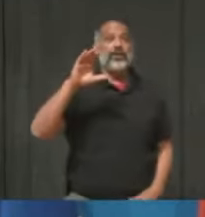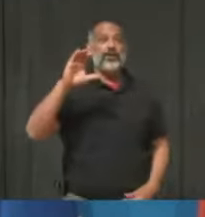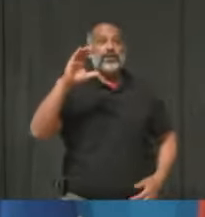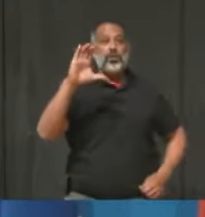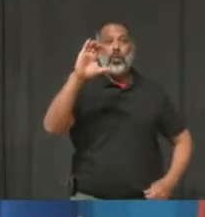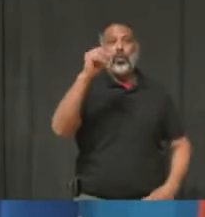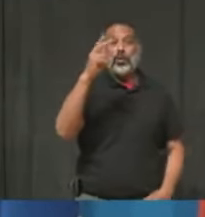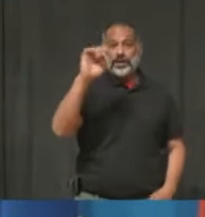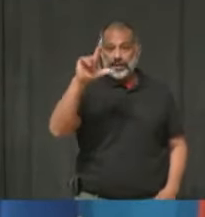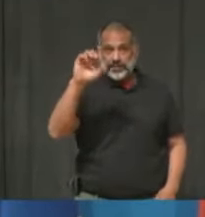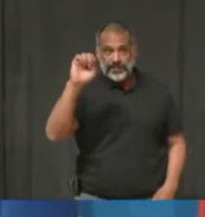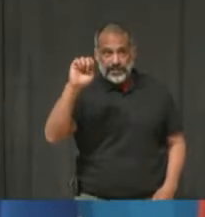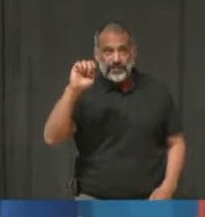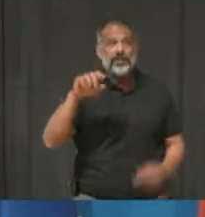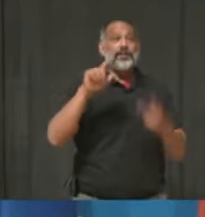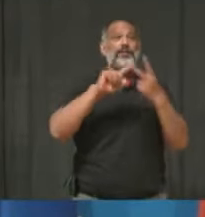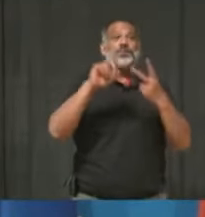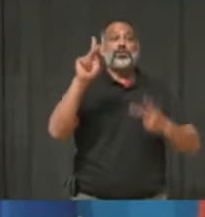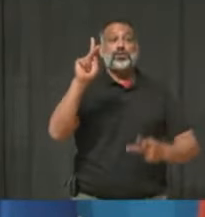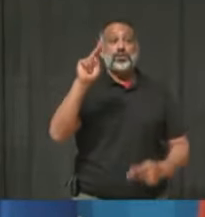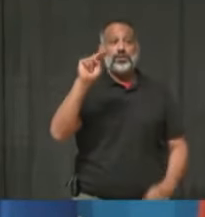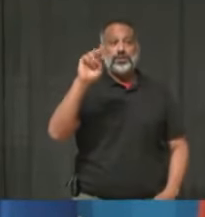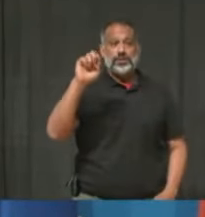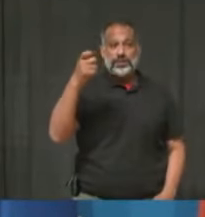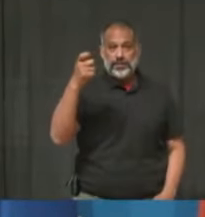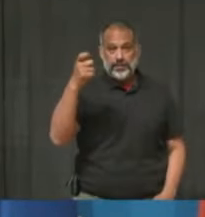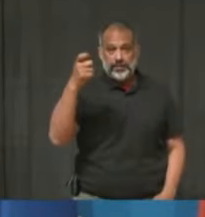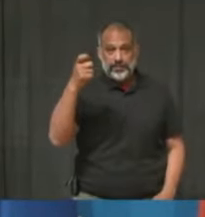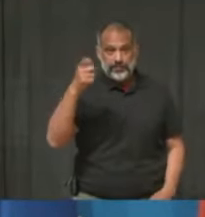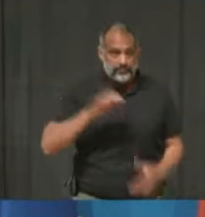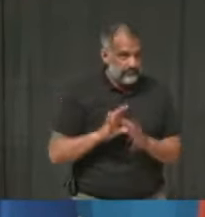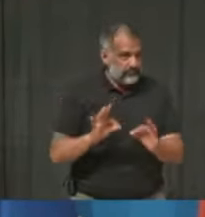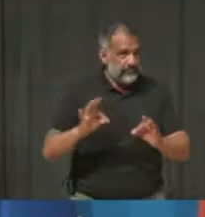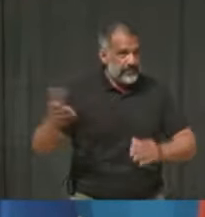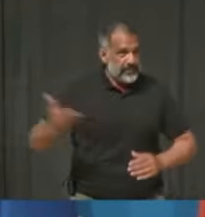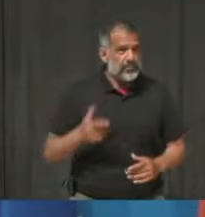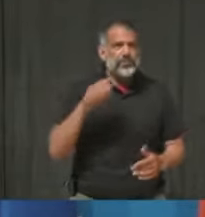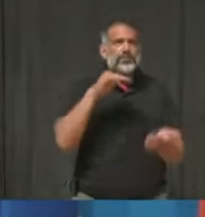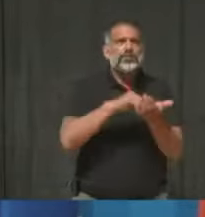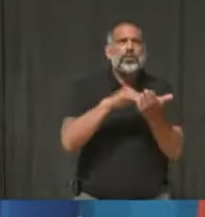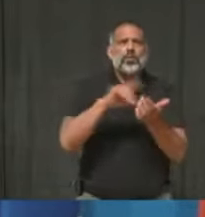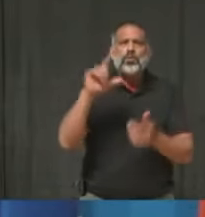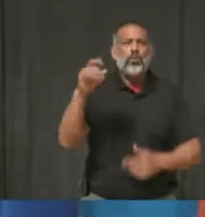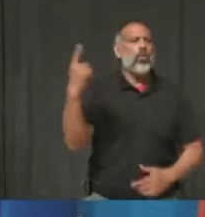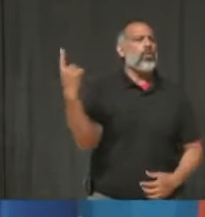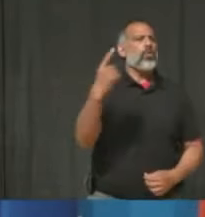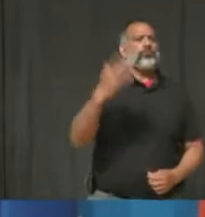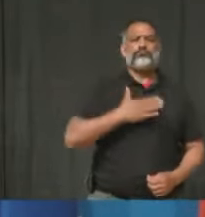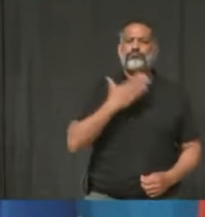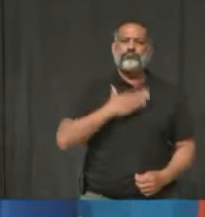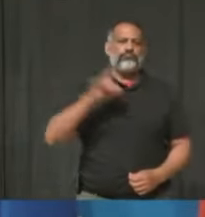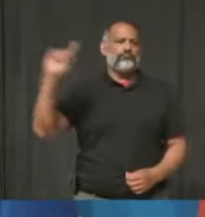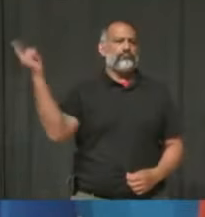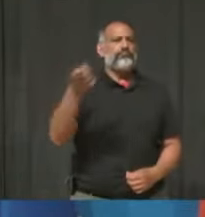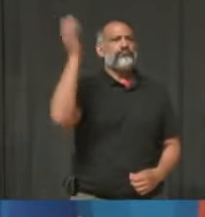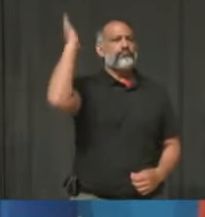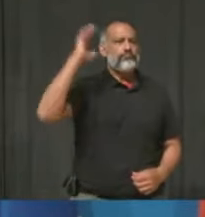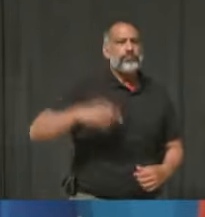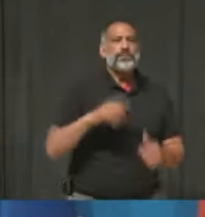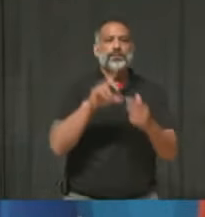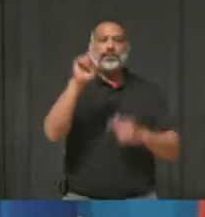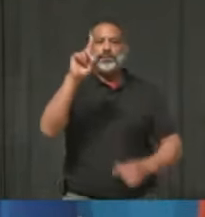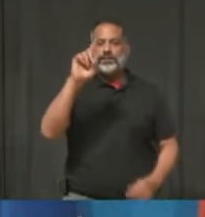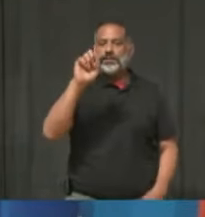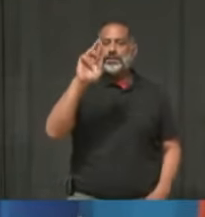I'm very pleased, as always, to be joined by Dr. Lawrence Lowe, our Chief Medical Officer of Health, Darren Rizzi, our Fire